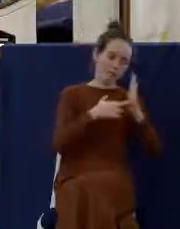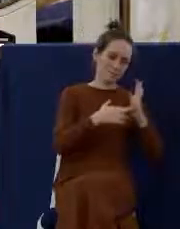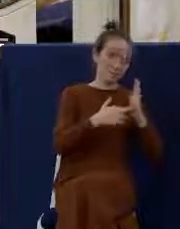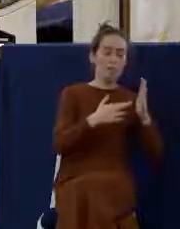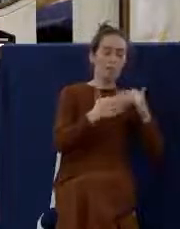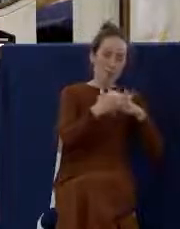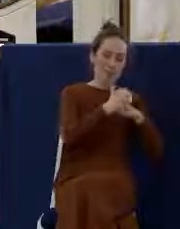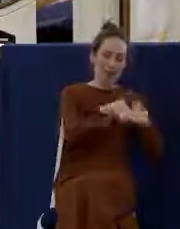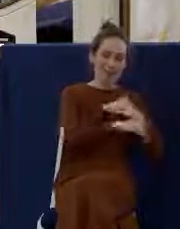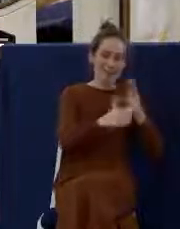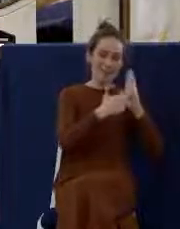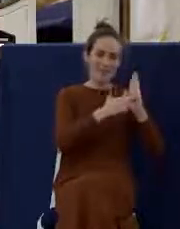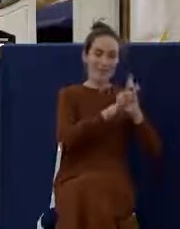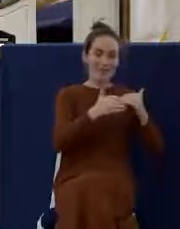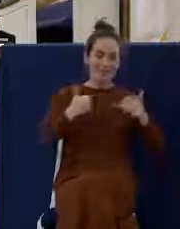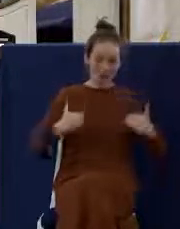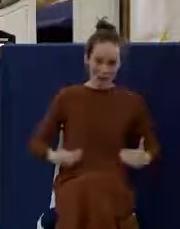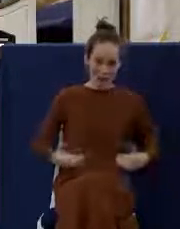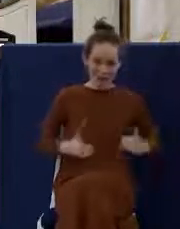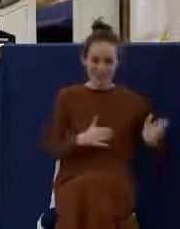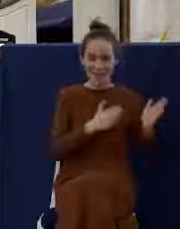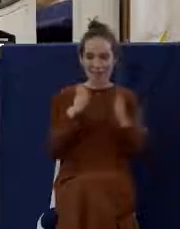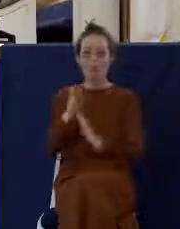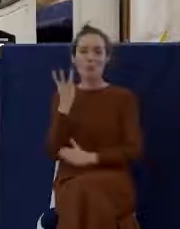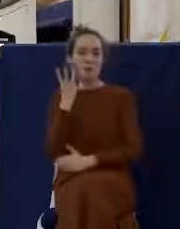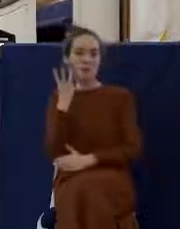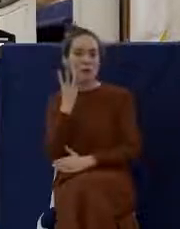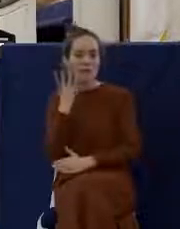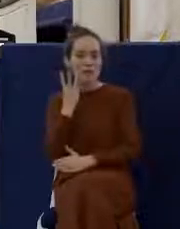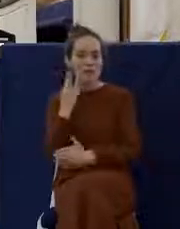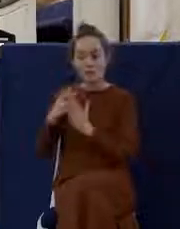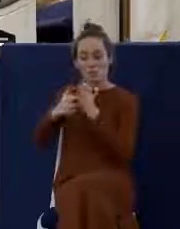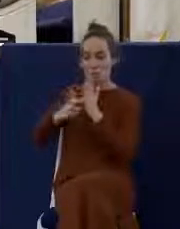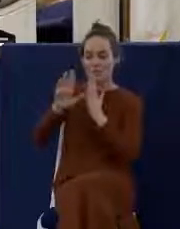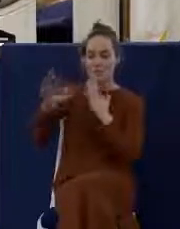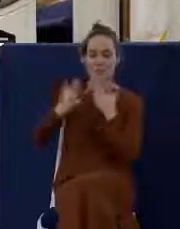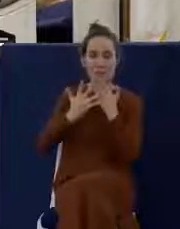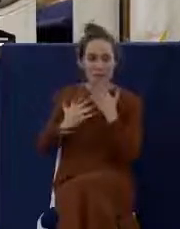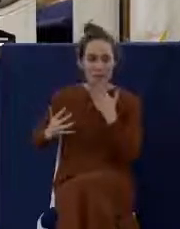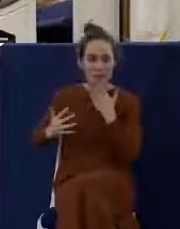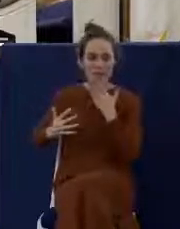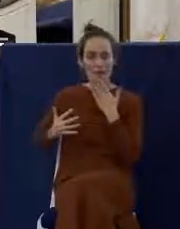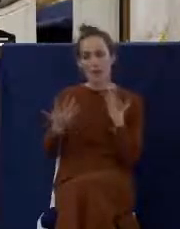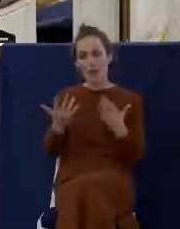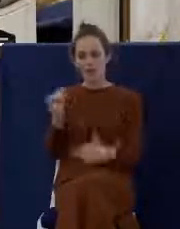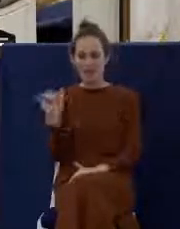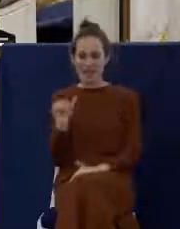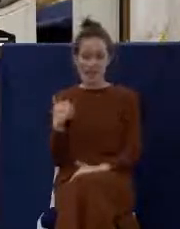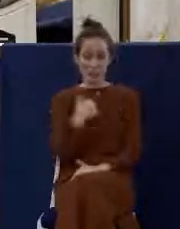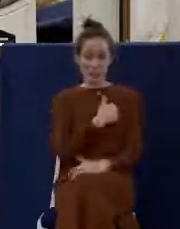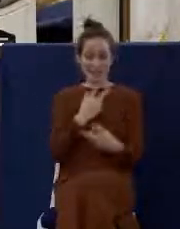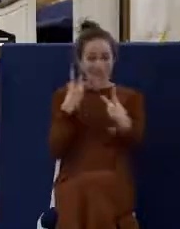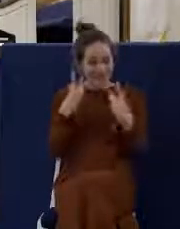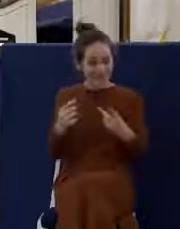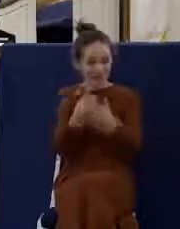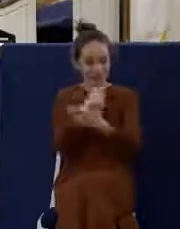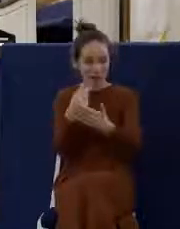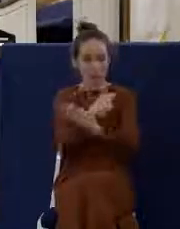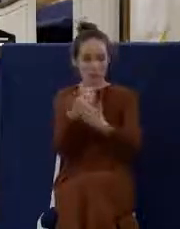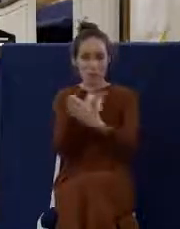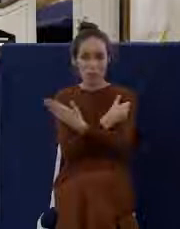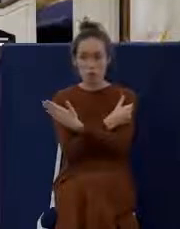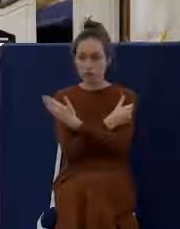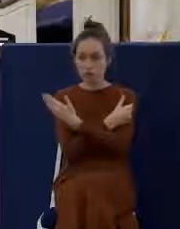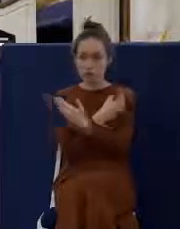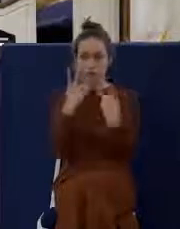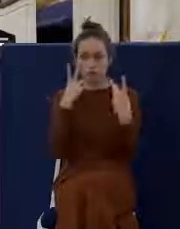our Lord Jesus Christ. And so there's a sense in which we are seeing the gospel before us. And there's a sense in